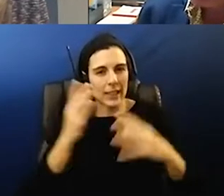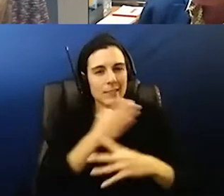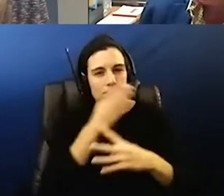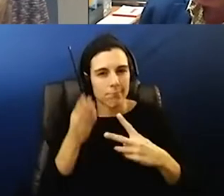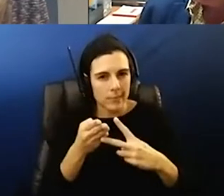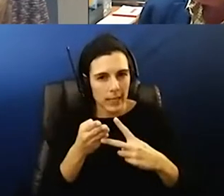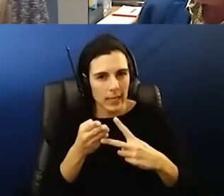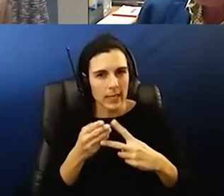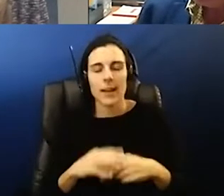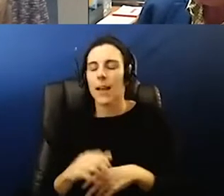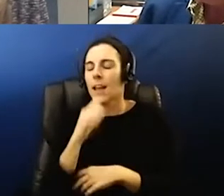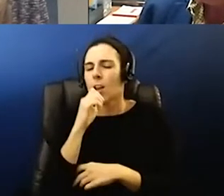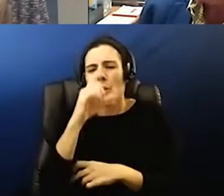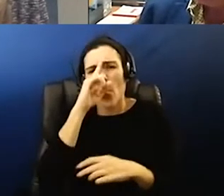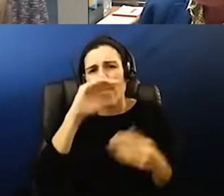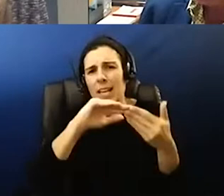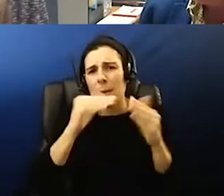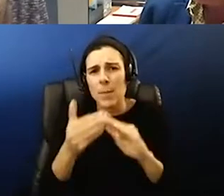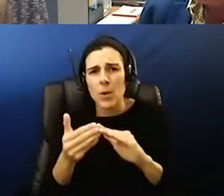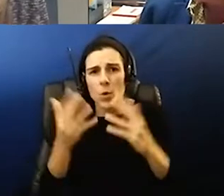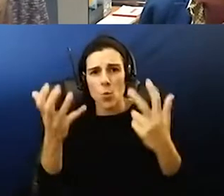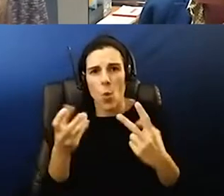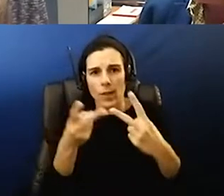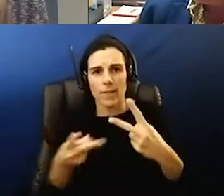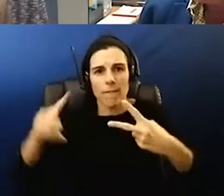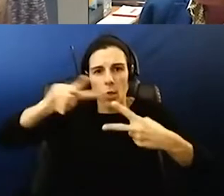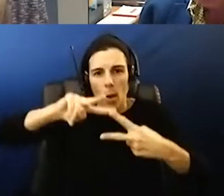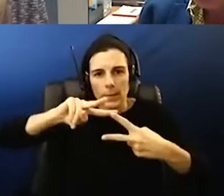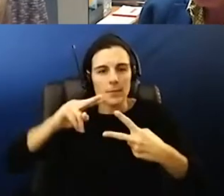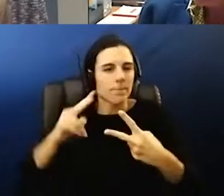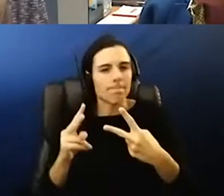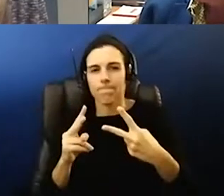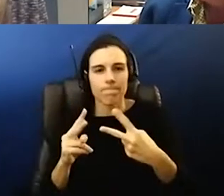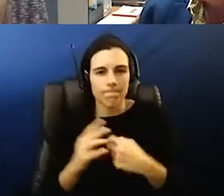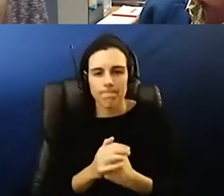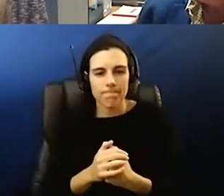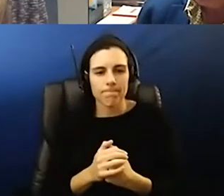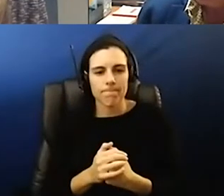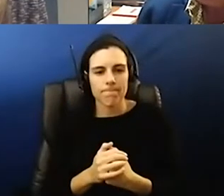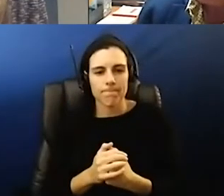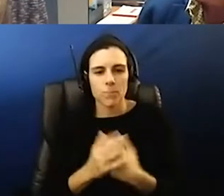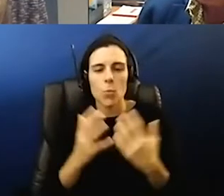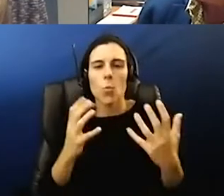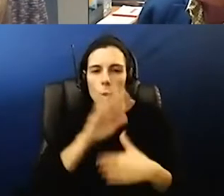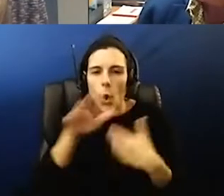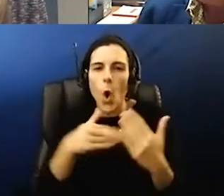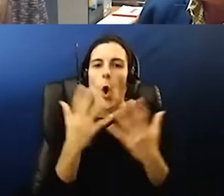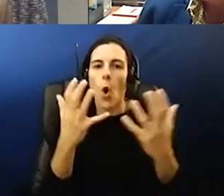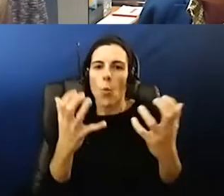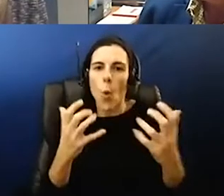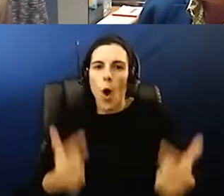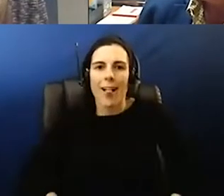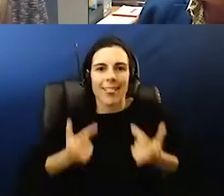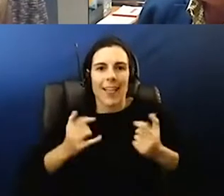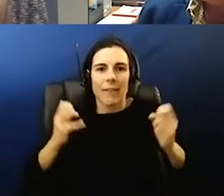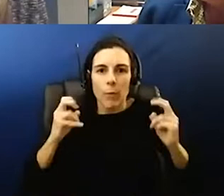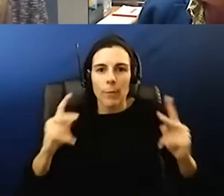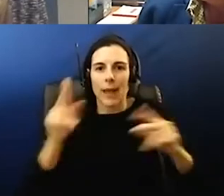most part our community would want it in the different order as much as we are all we all want life back to go back to normal